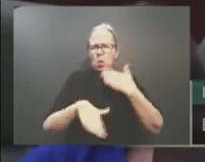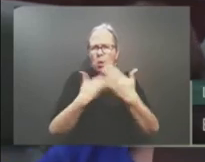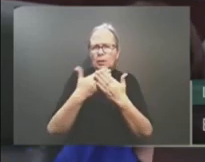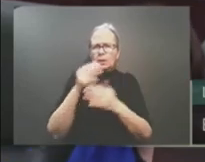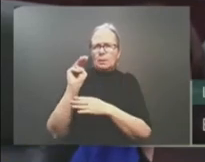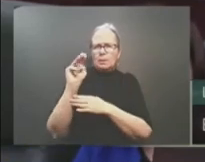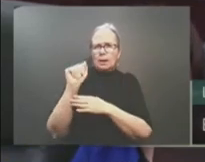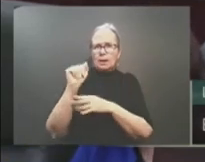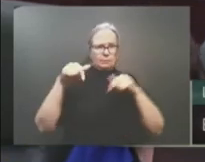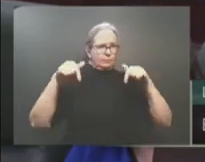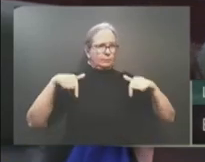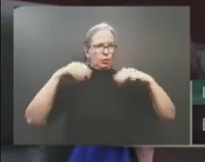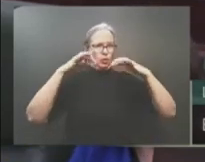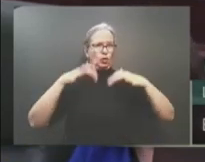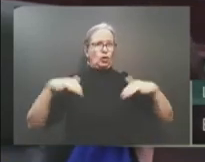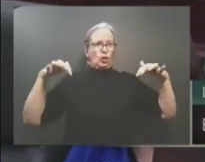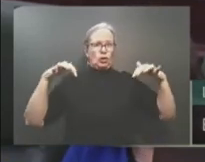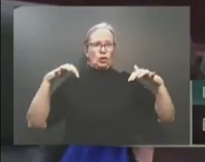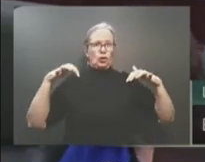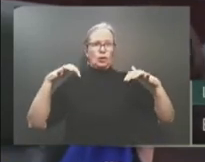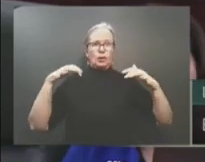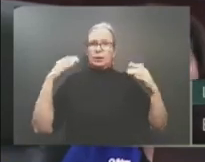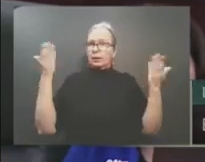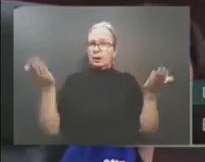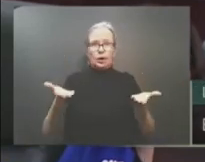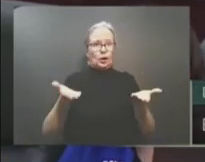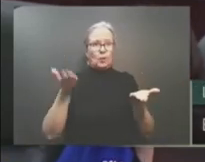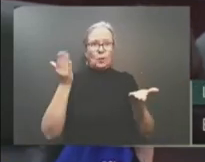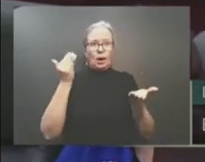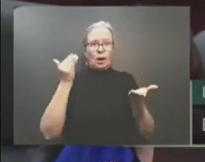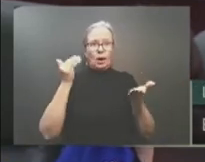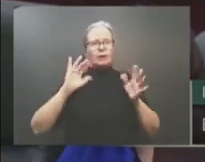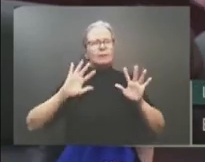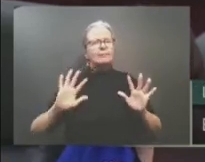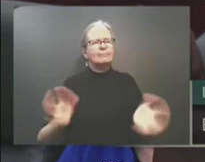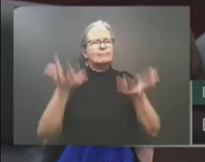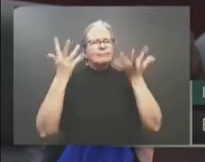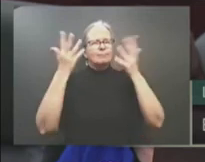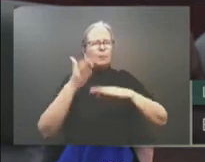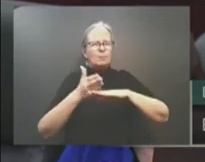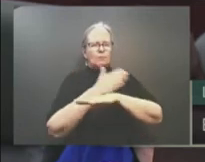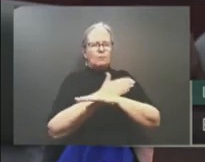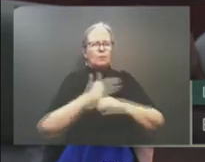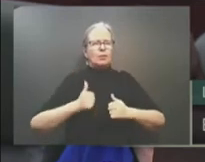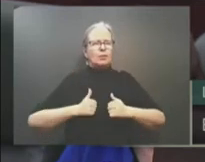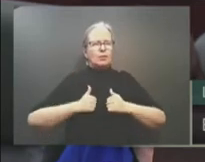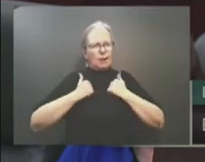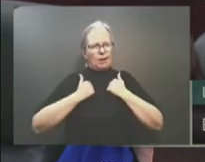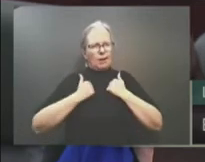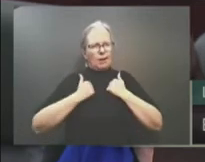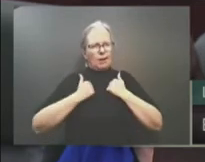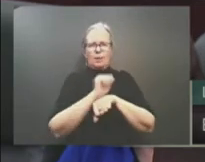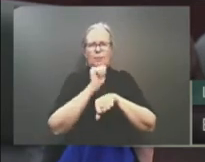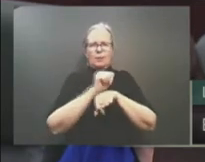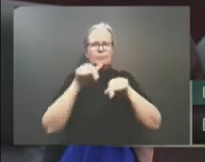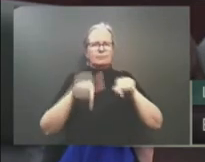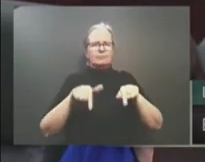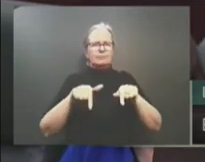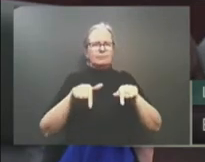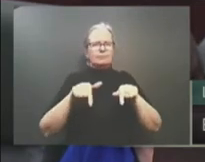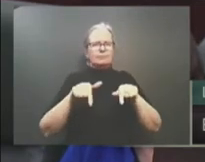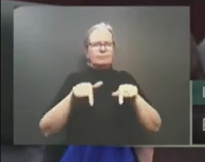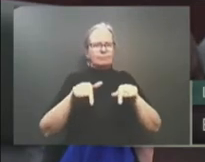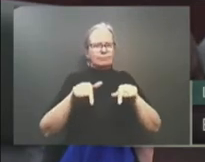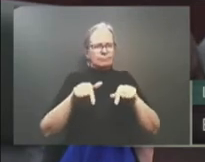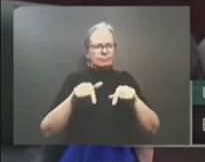better for Albertans, regardless of which side of the aisle they sit. But we have to be honest with ourselves and the people